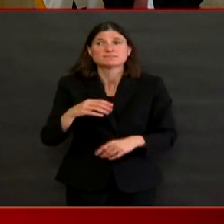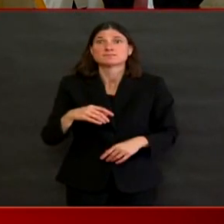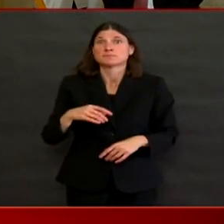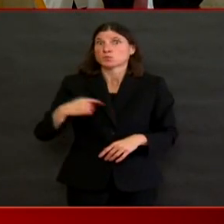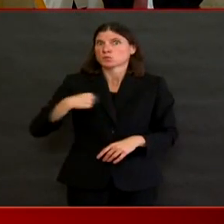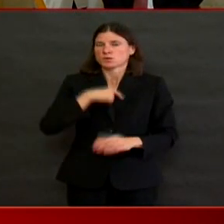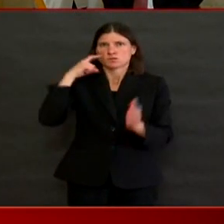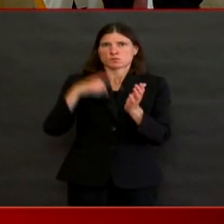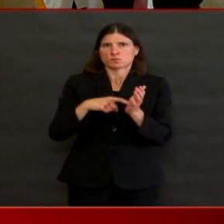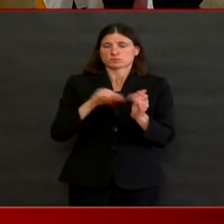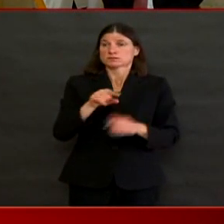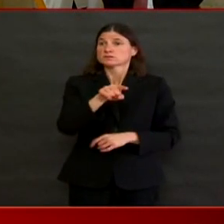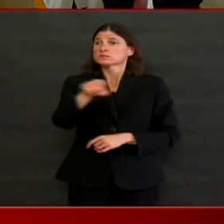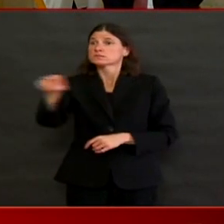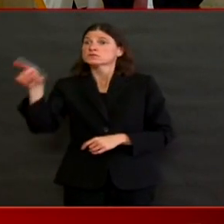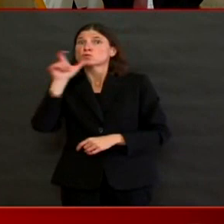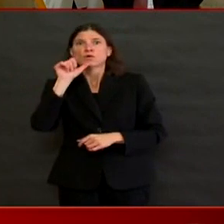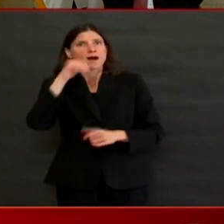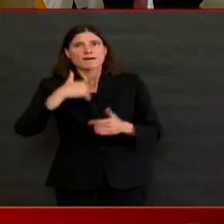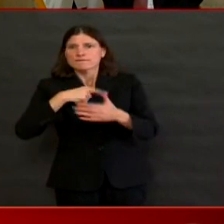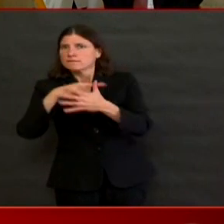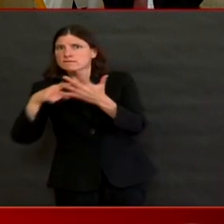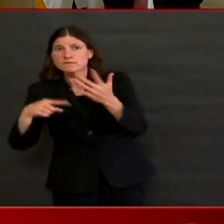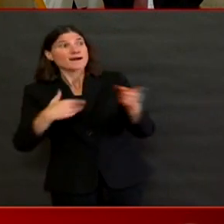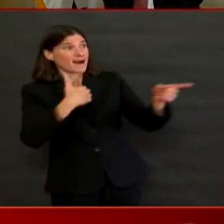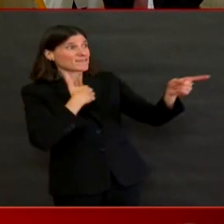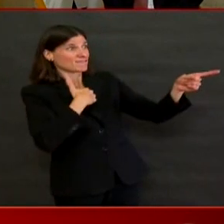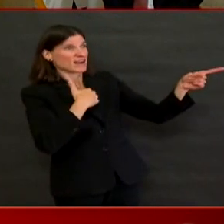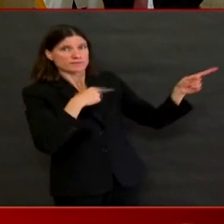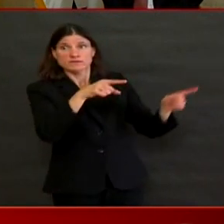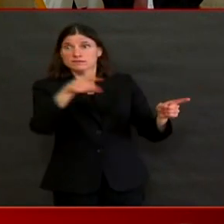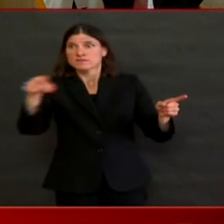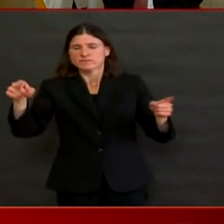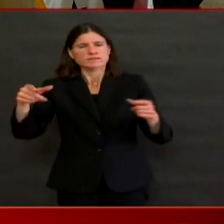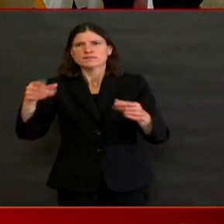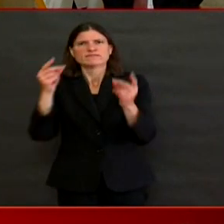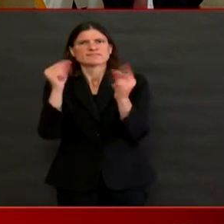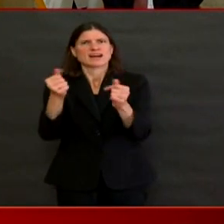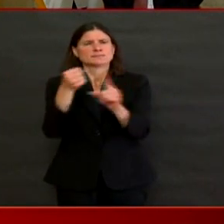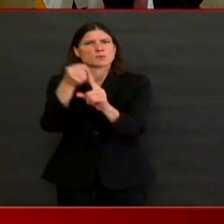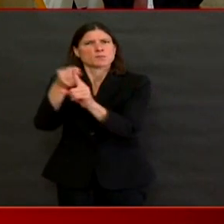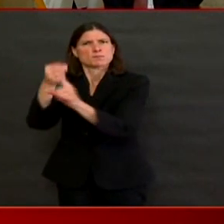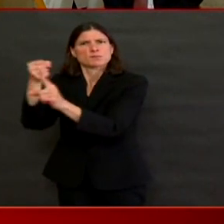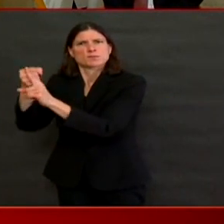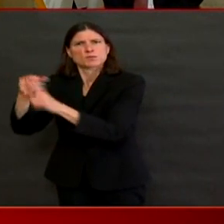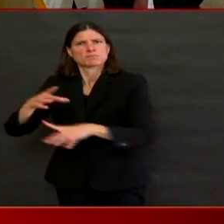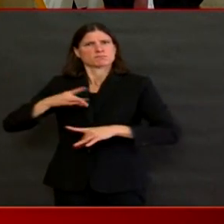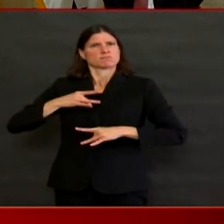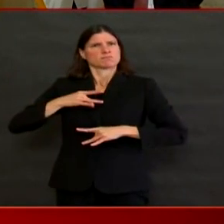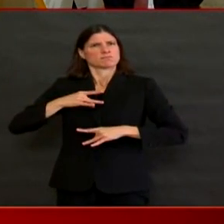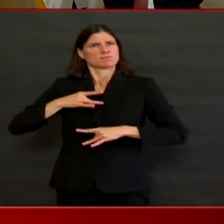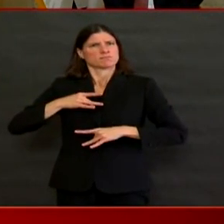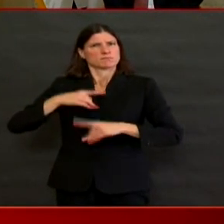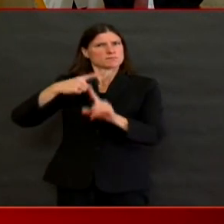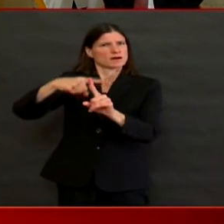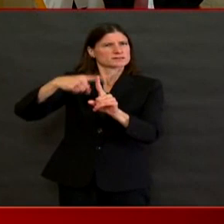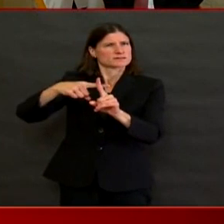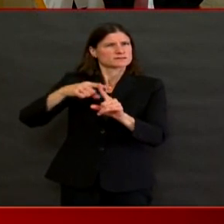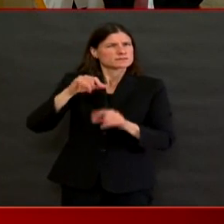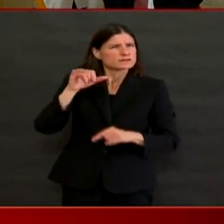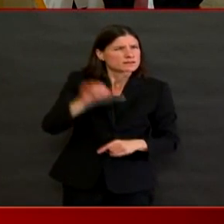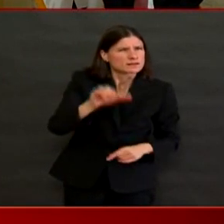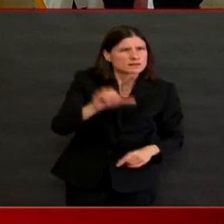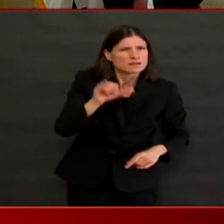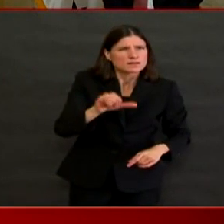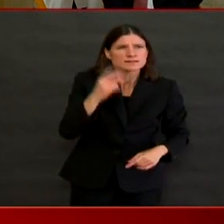of deaths as well associated with COVID-19. As we respond now and